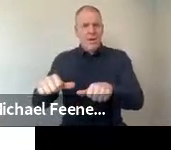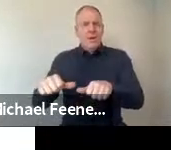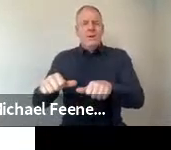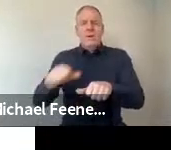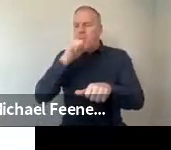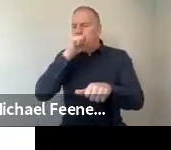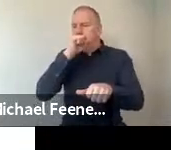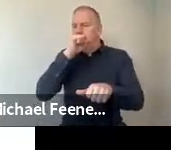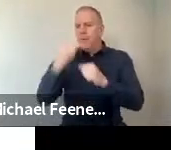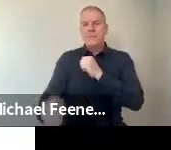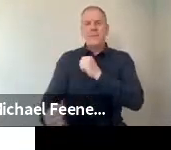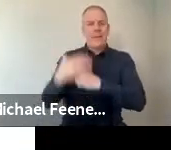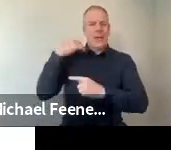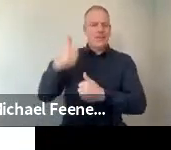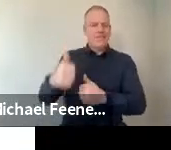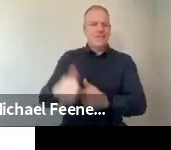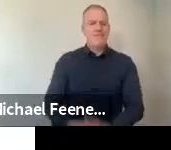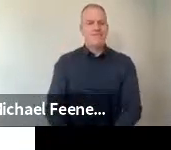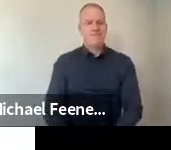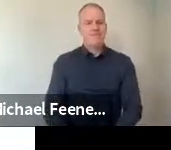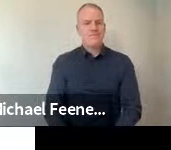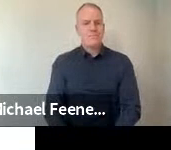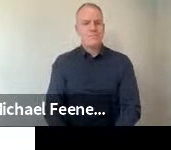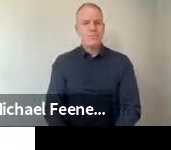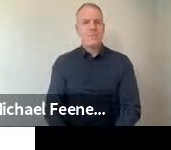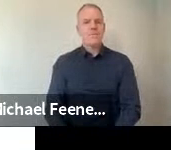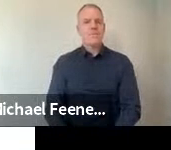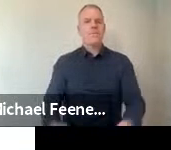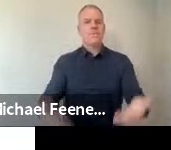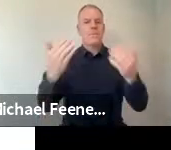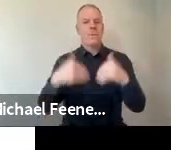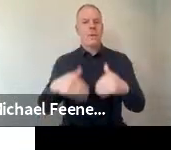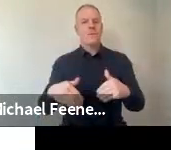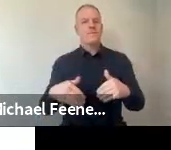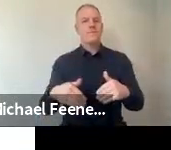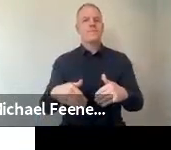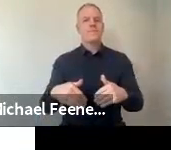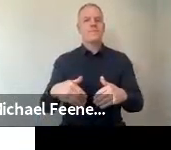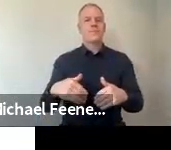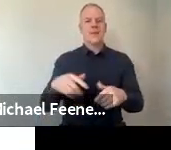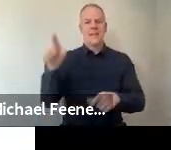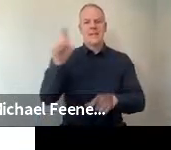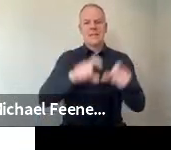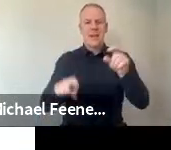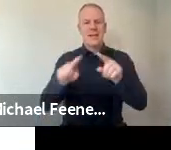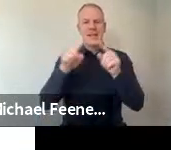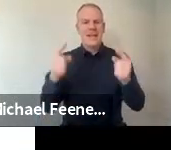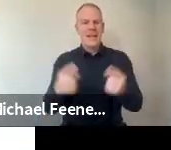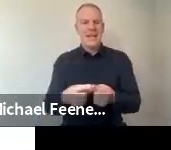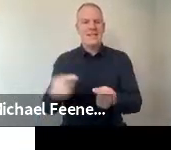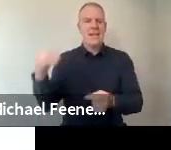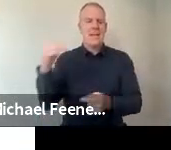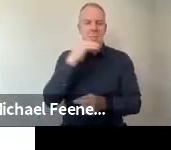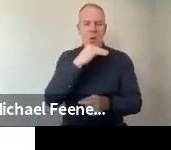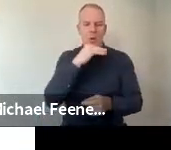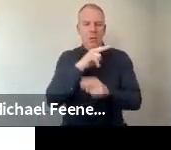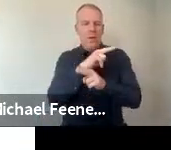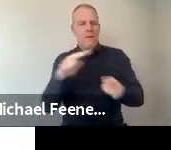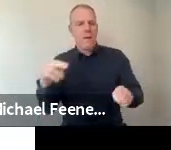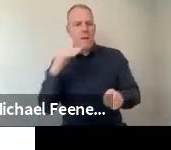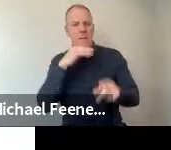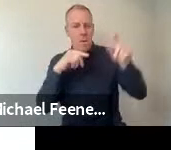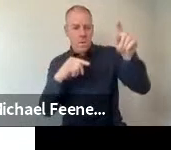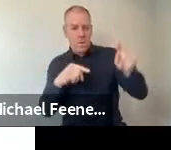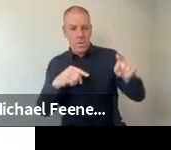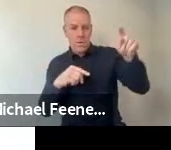that science is stimulating. On the statement, science is important versus unimportant. Here,